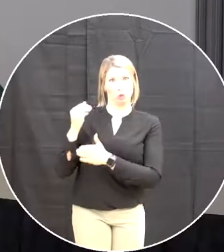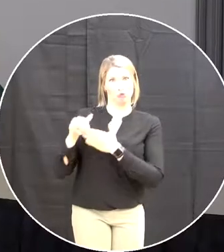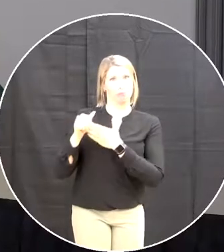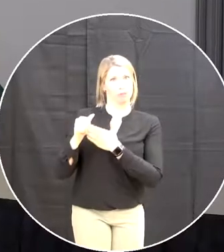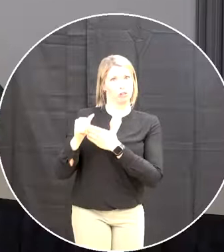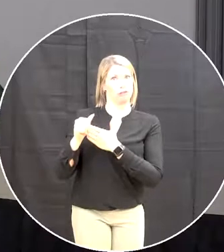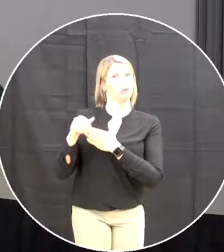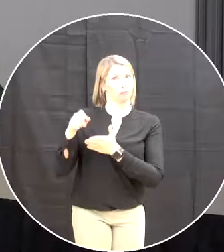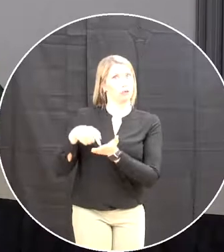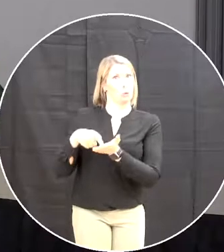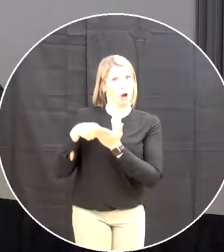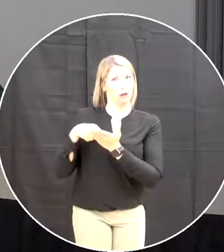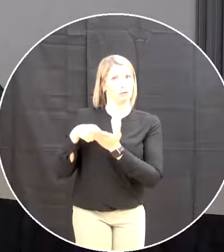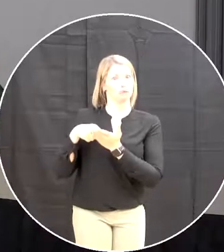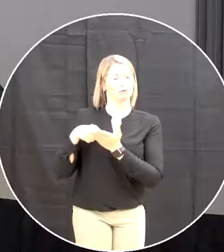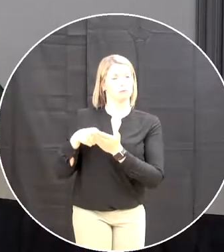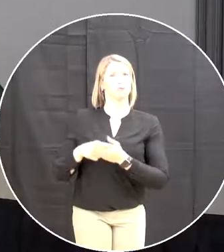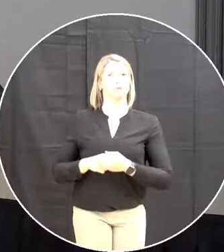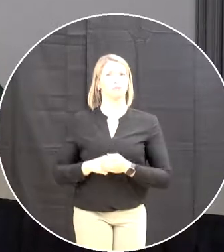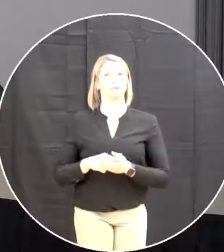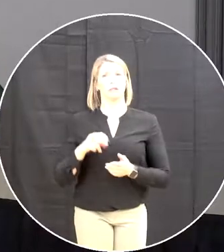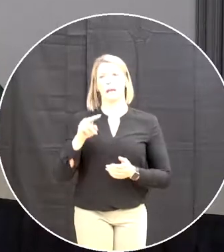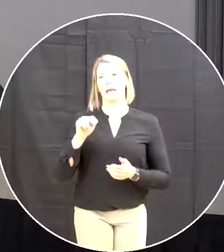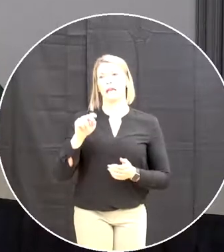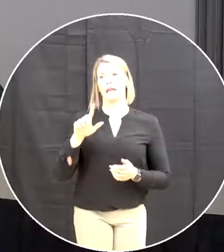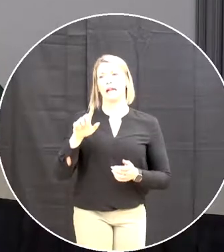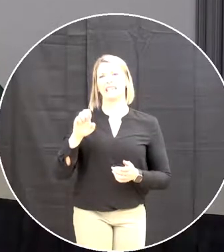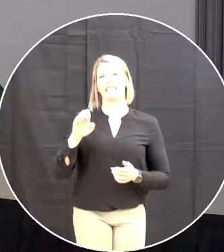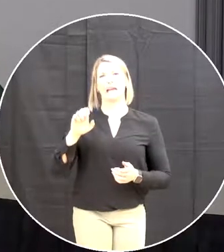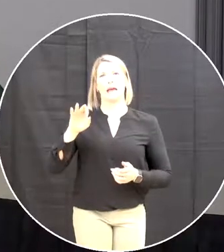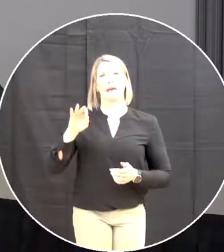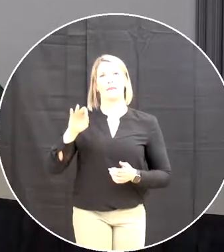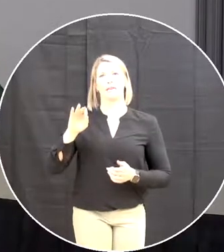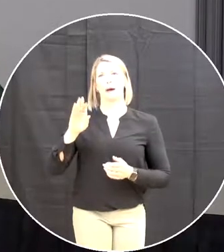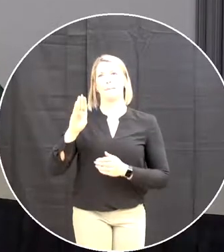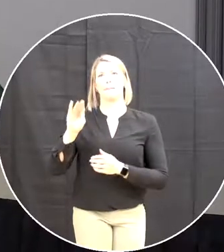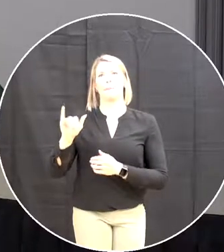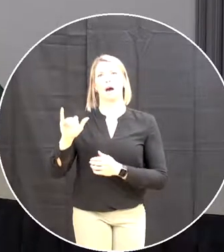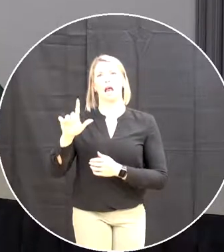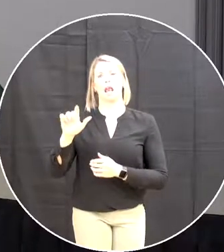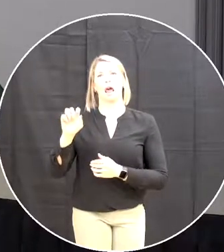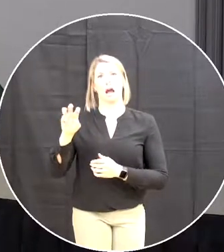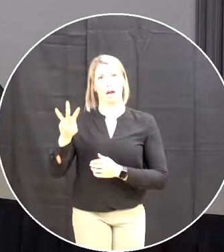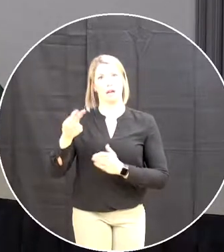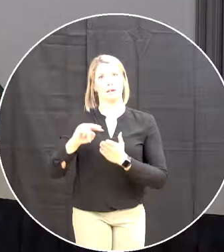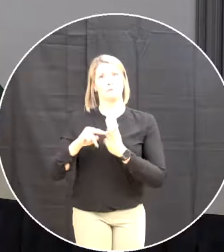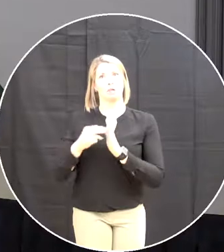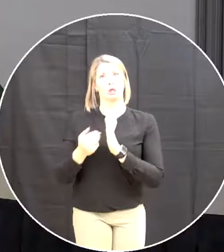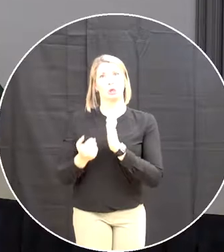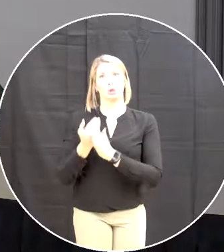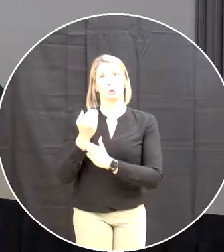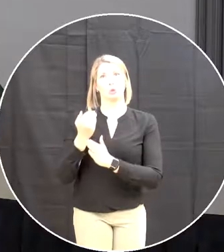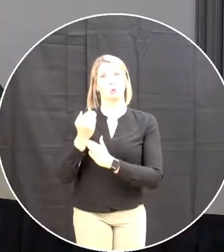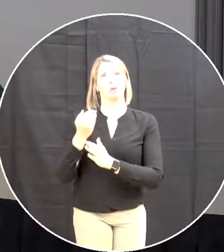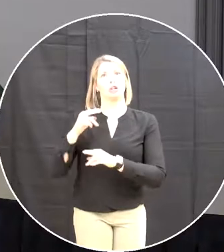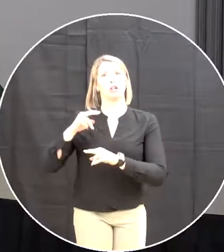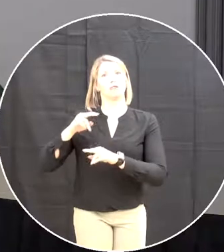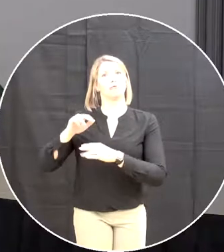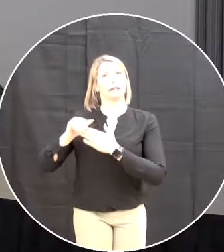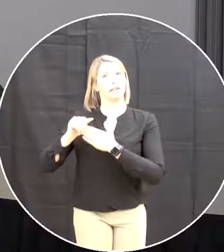by the nlef bylaws which indicate the term for the position of the chair is two years